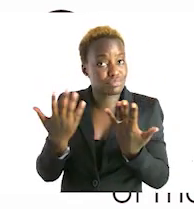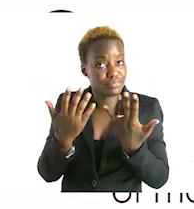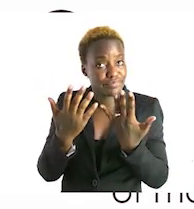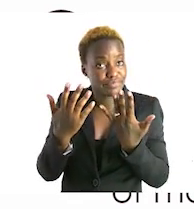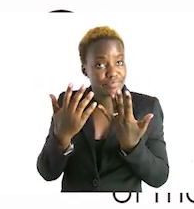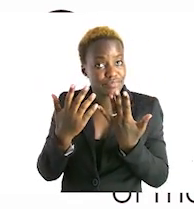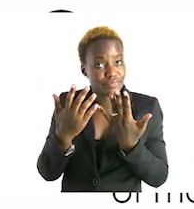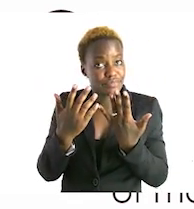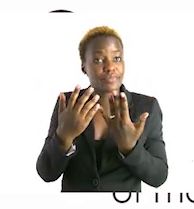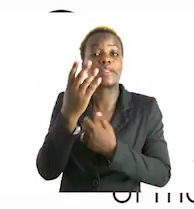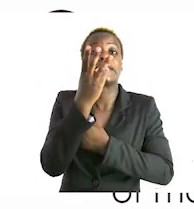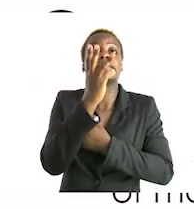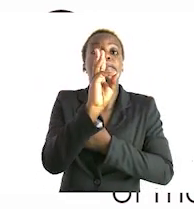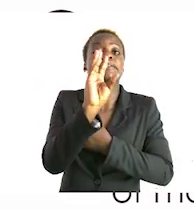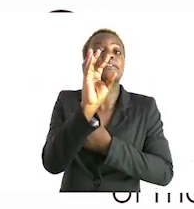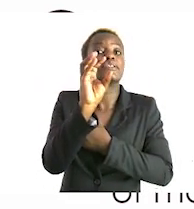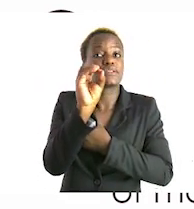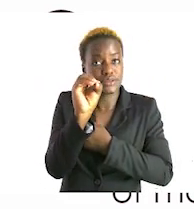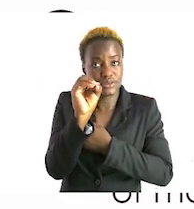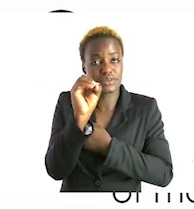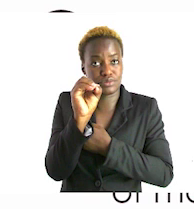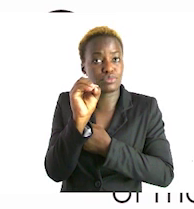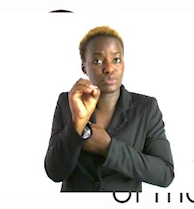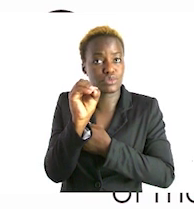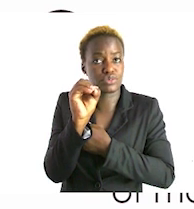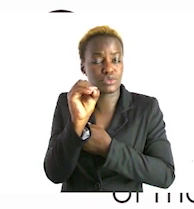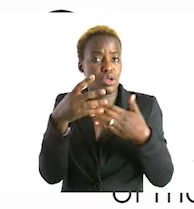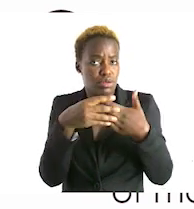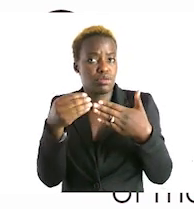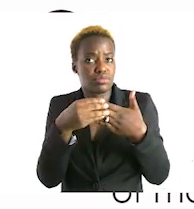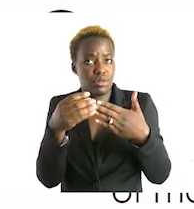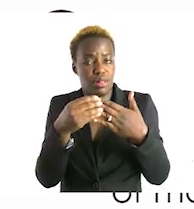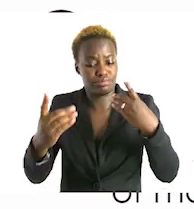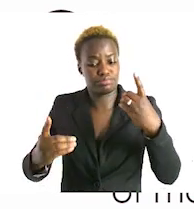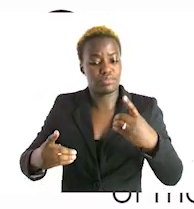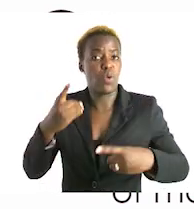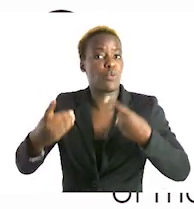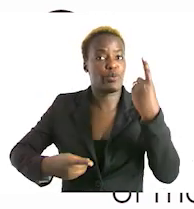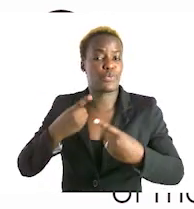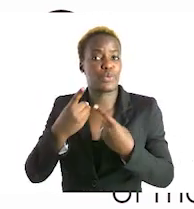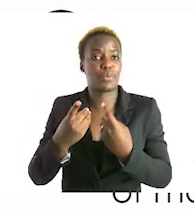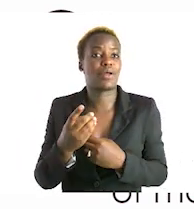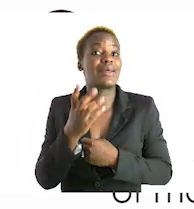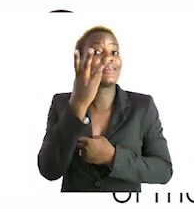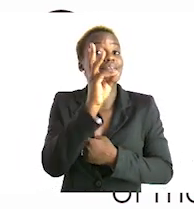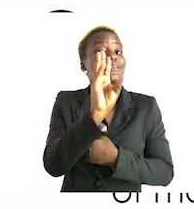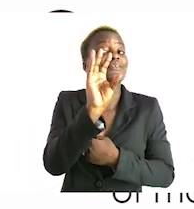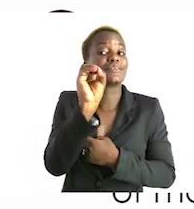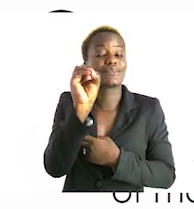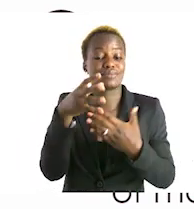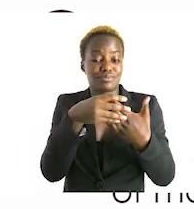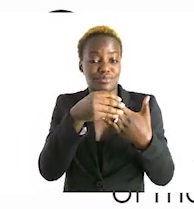60 so it means how much money did she spend how the drama activity 60